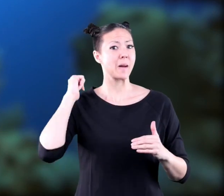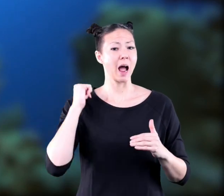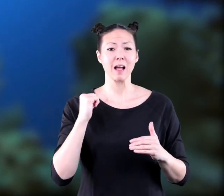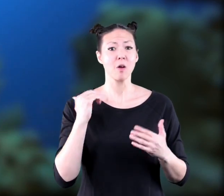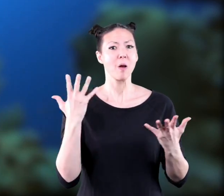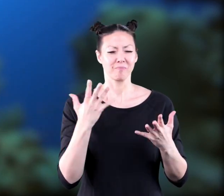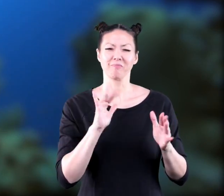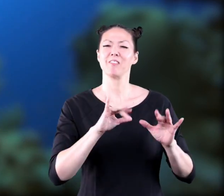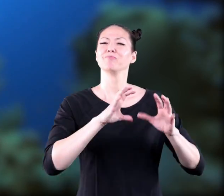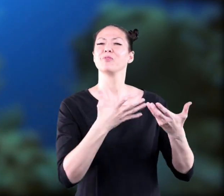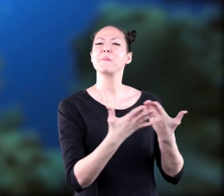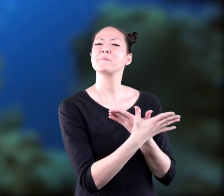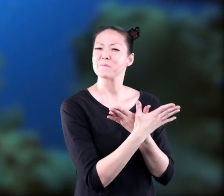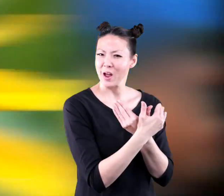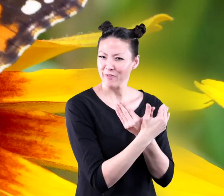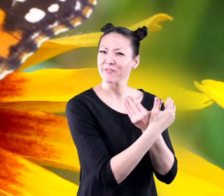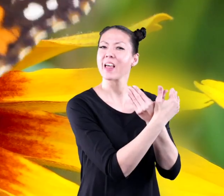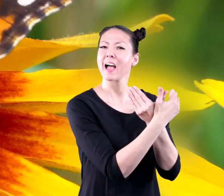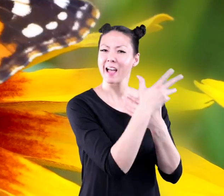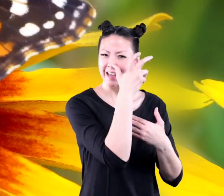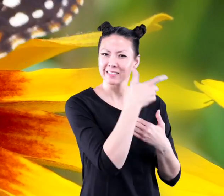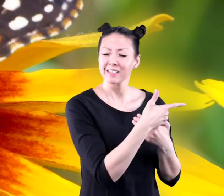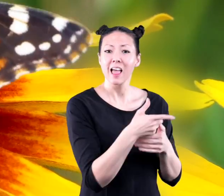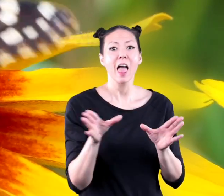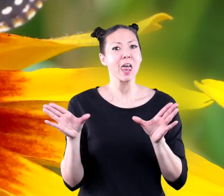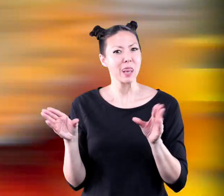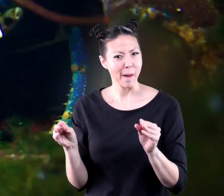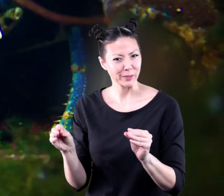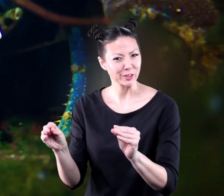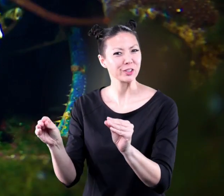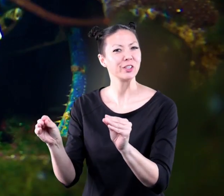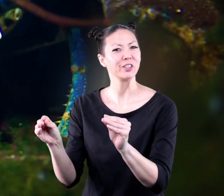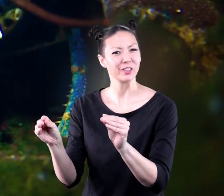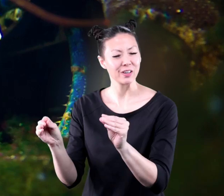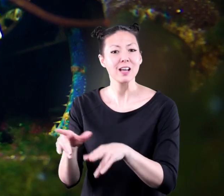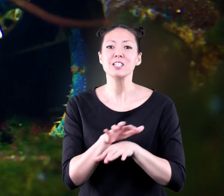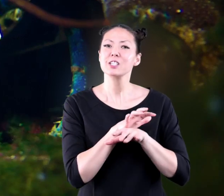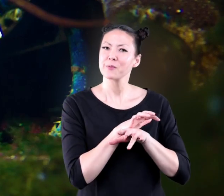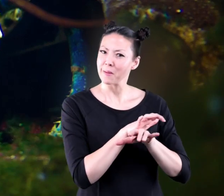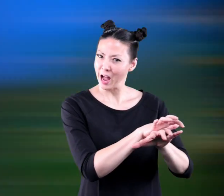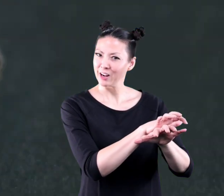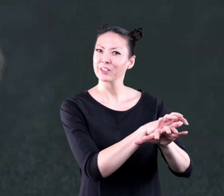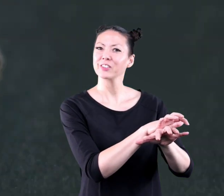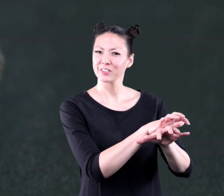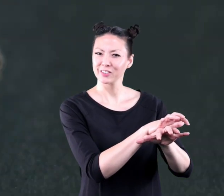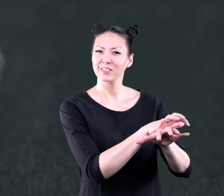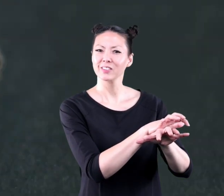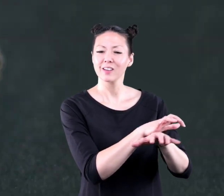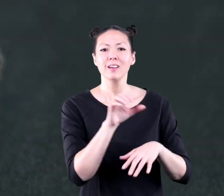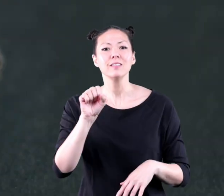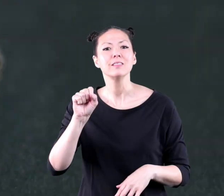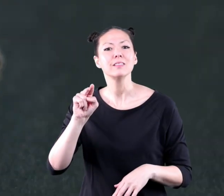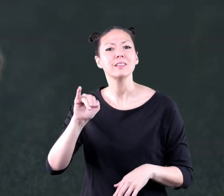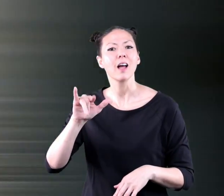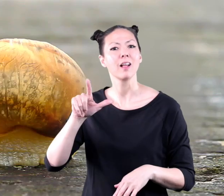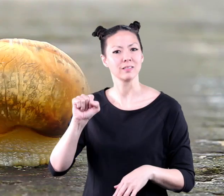invertebrates include butterflies lobsters spiders